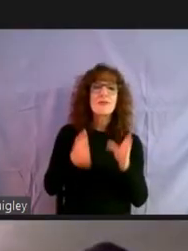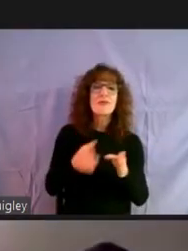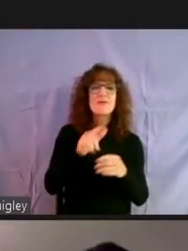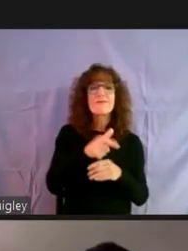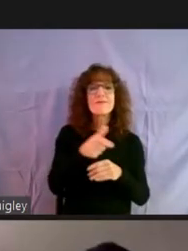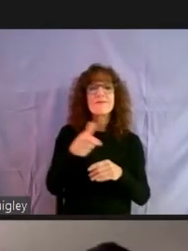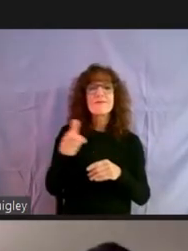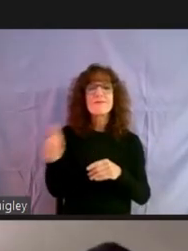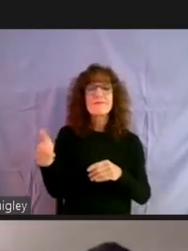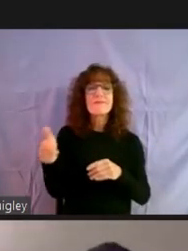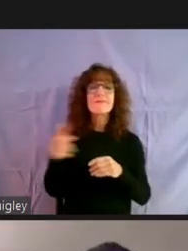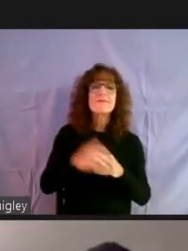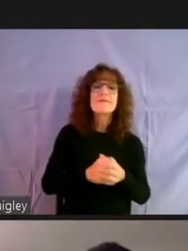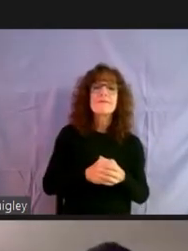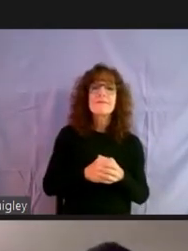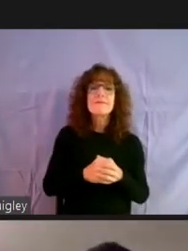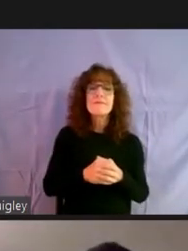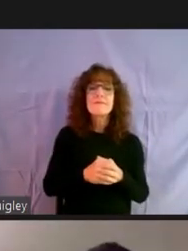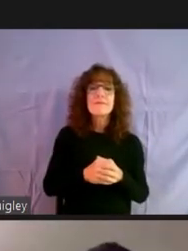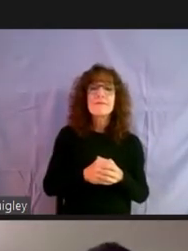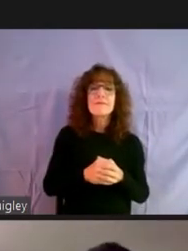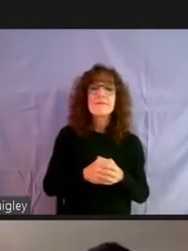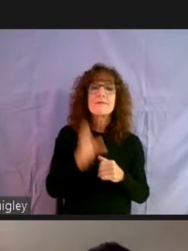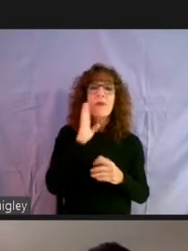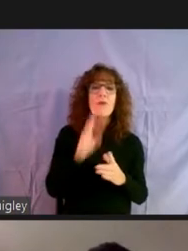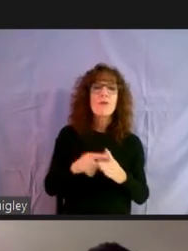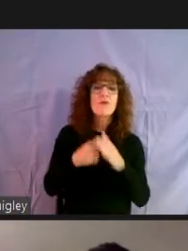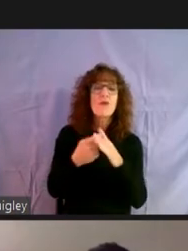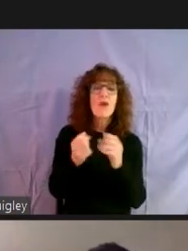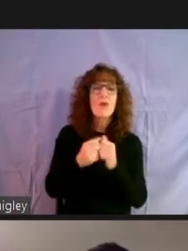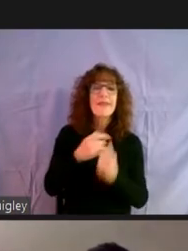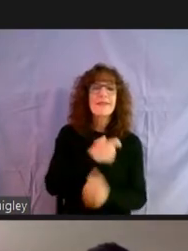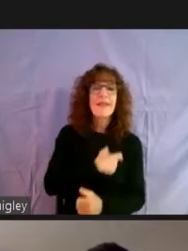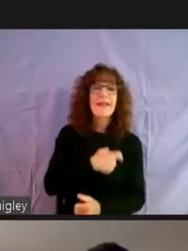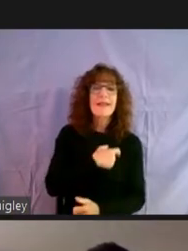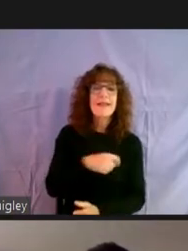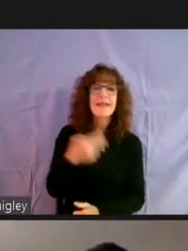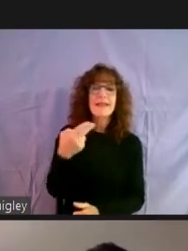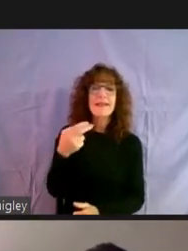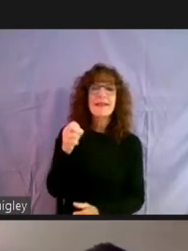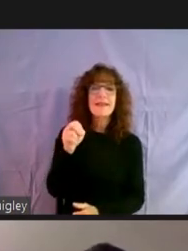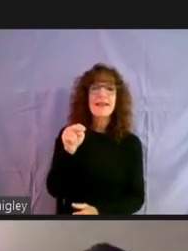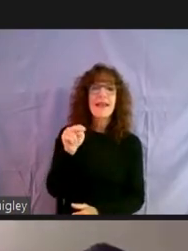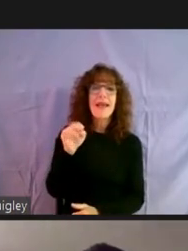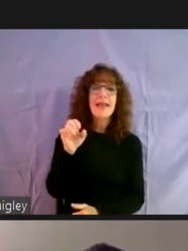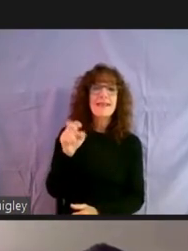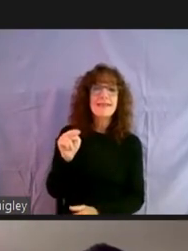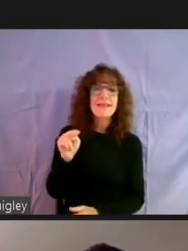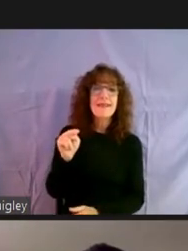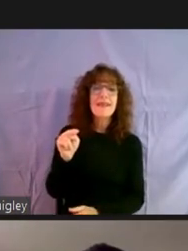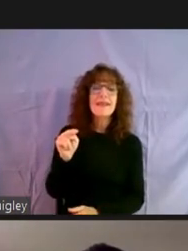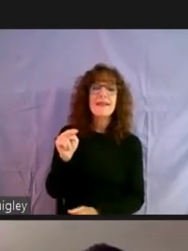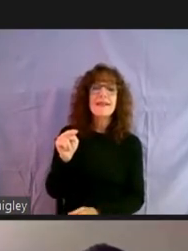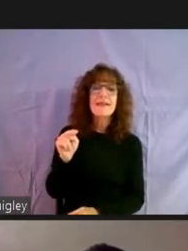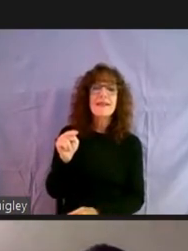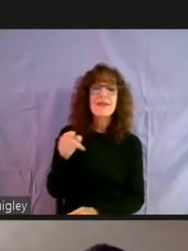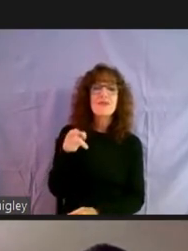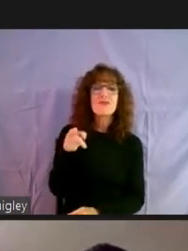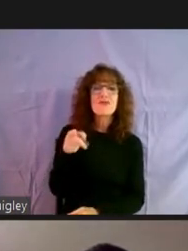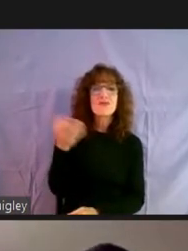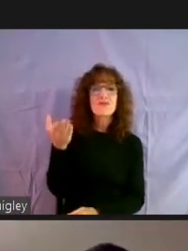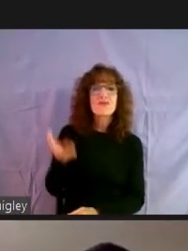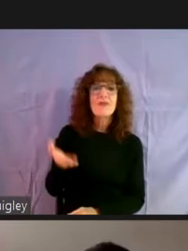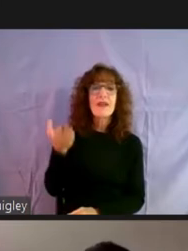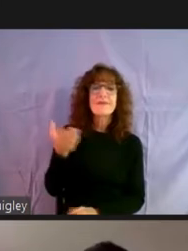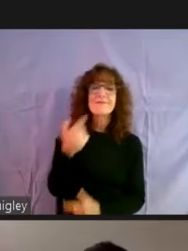their aspect of this. So, um, I'm going to start with Delegate Henson and, and, um, she, uh,